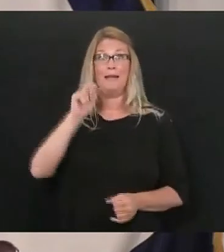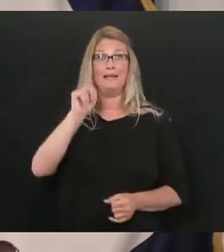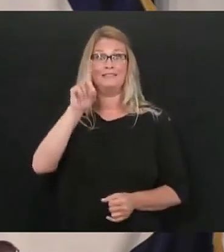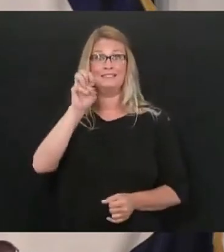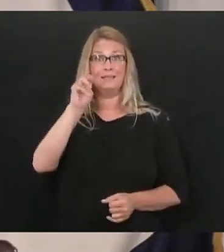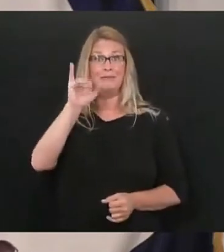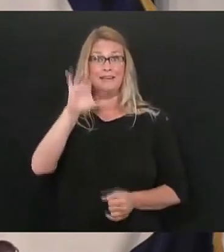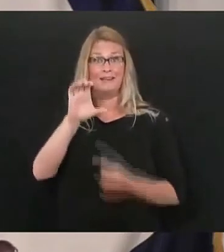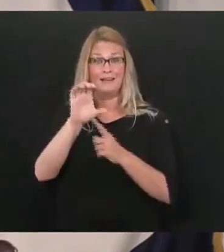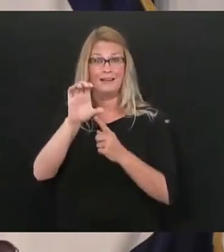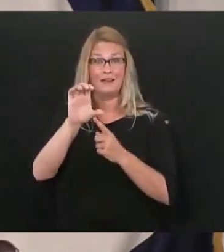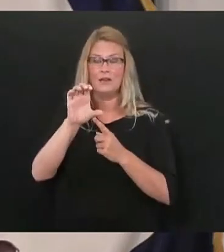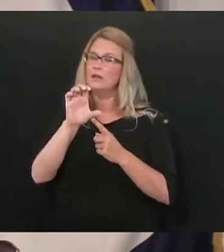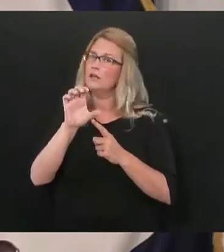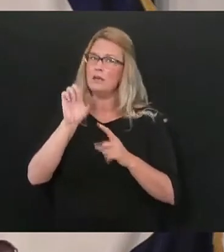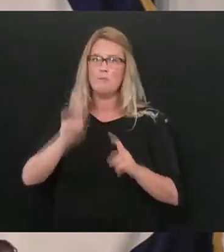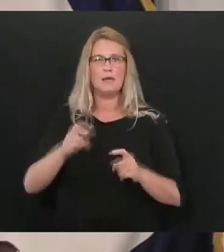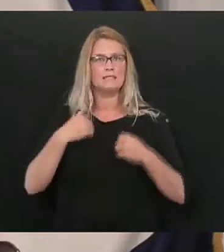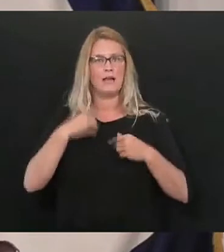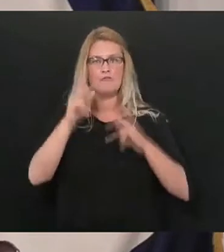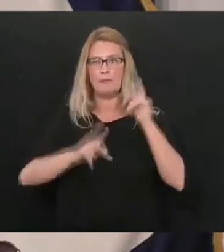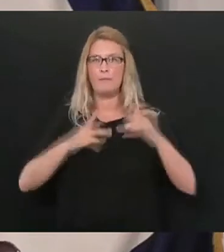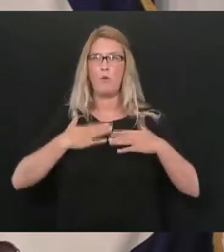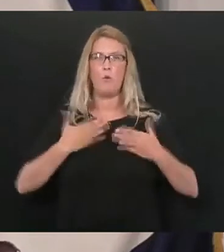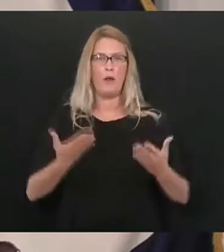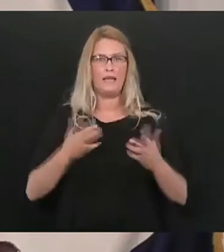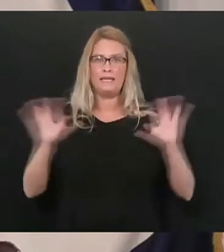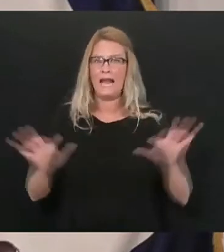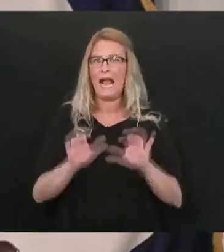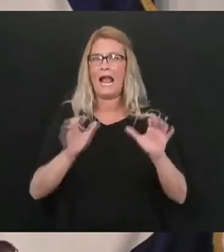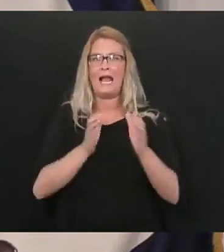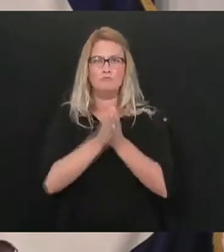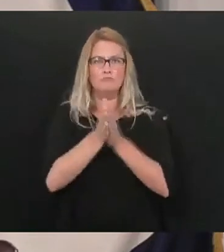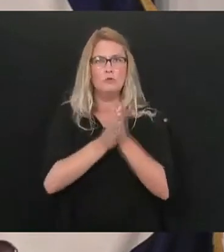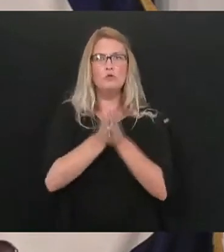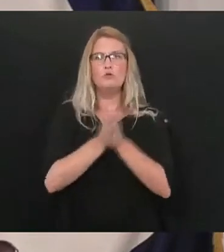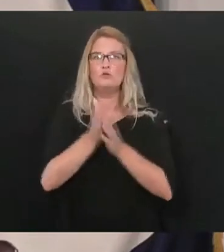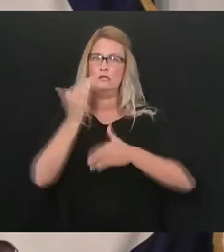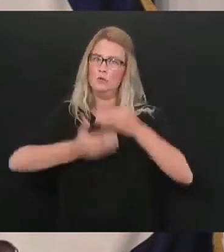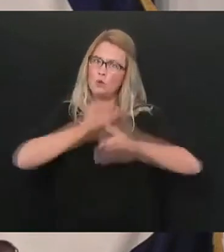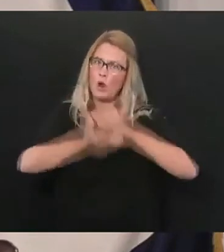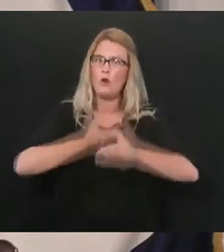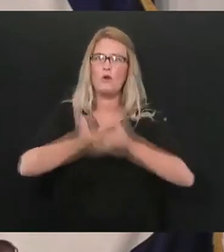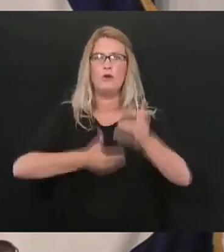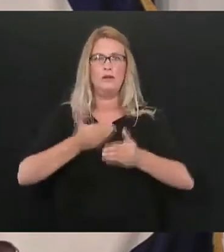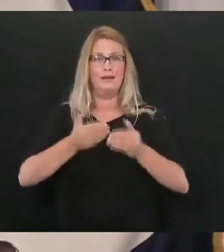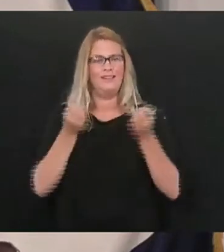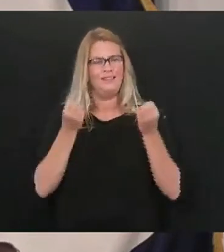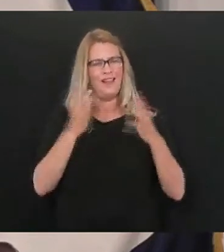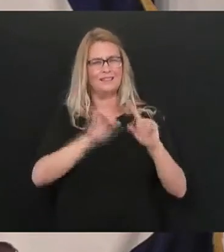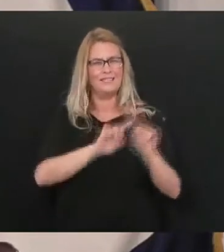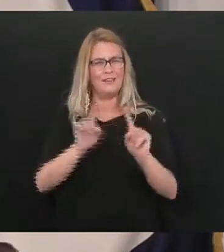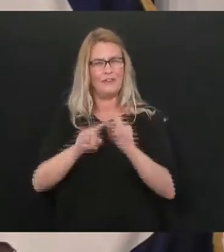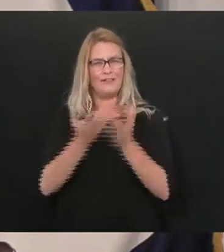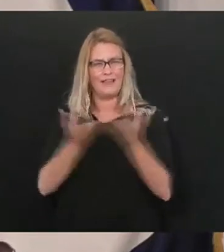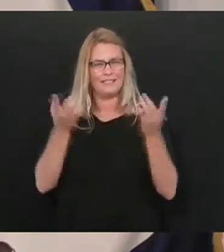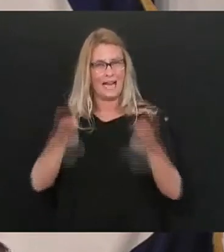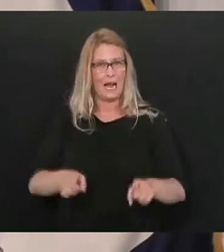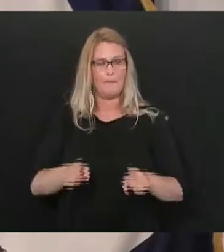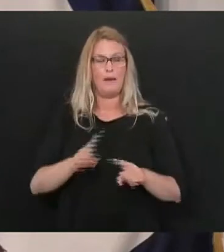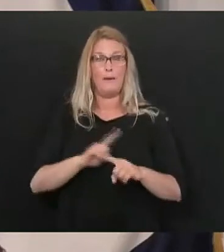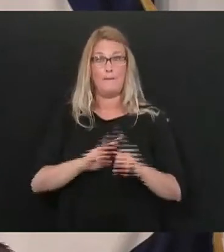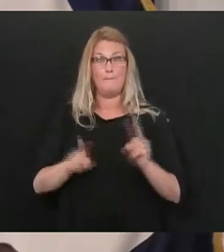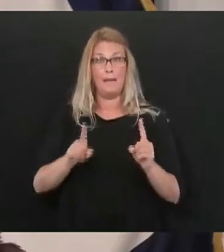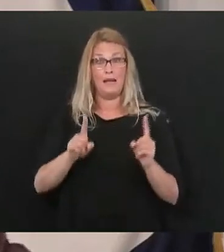people that are willing to act and willing to move and lots and lots of different things there's lots of issues that have happened here but but just